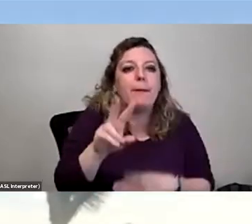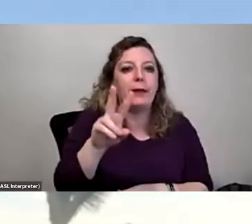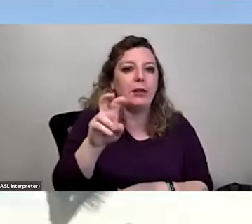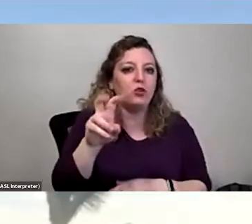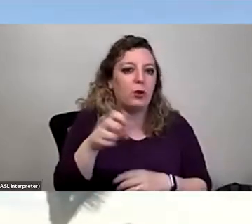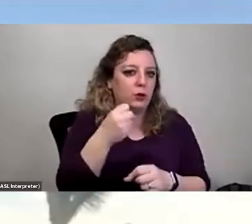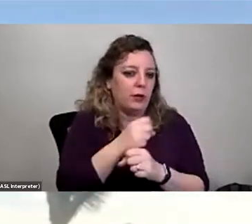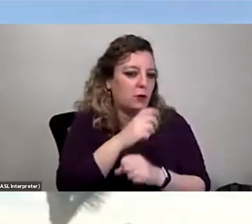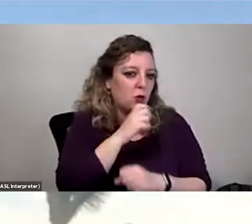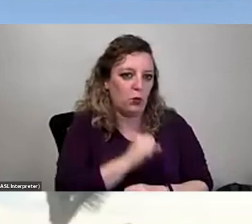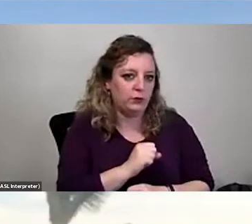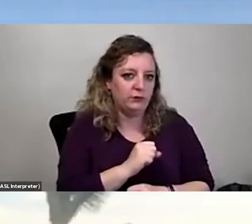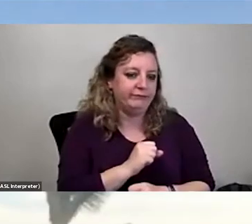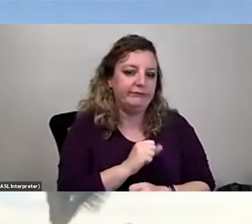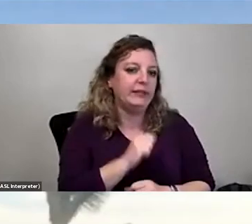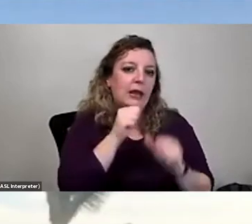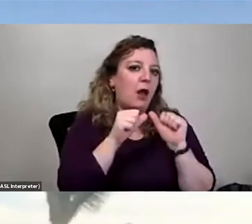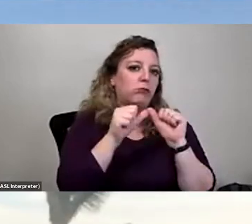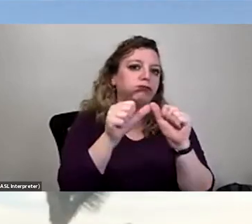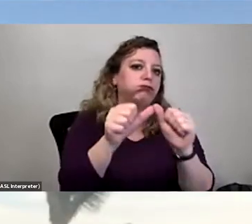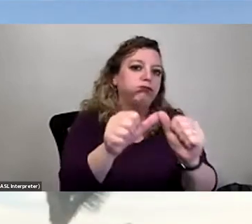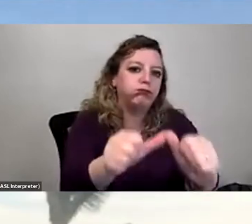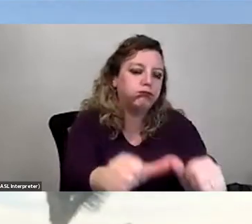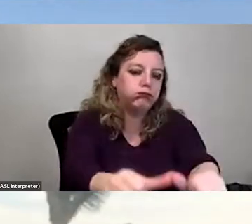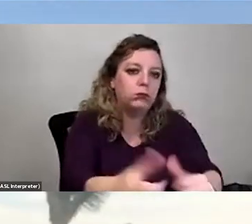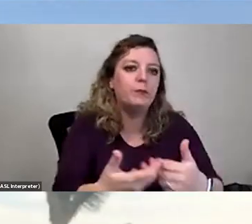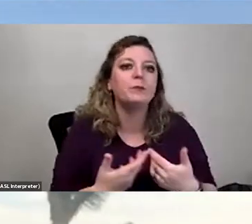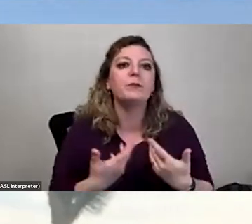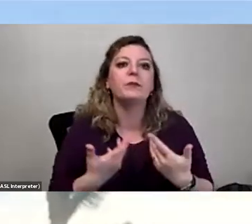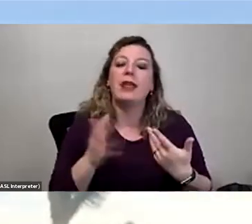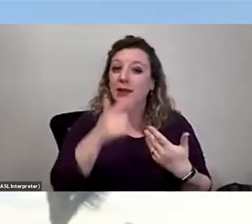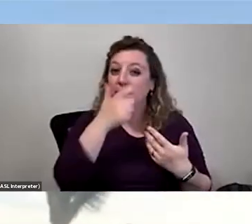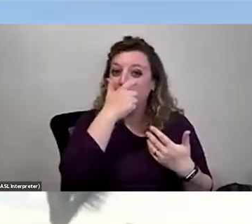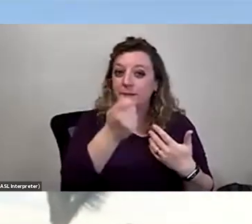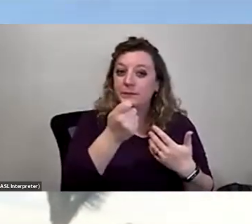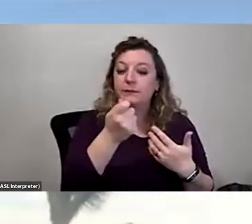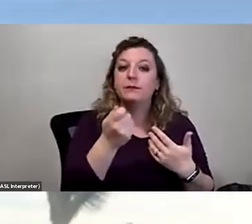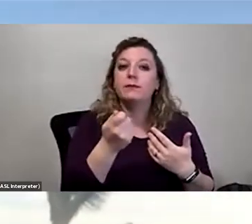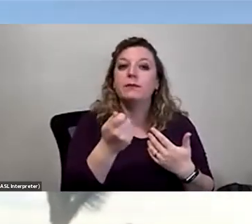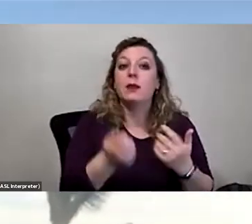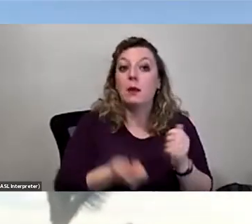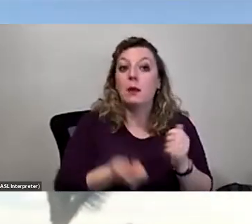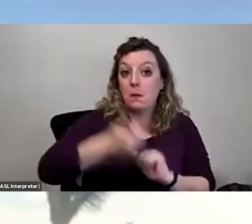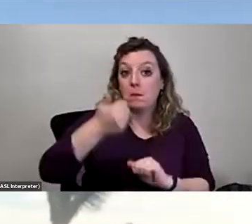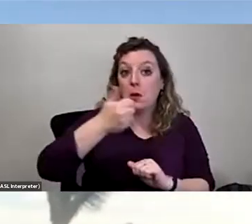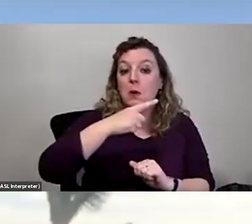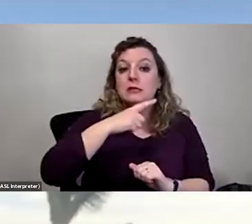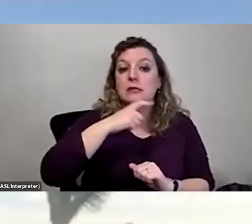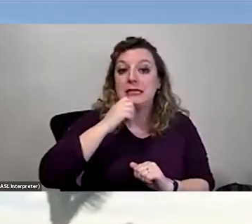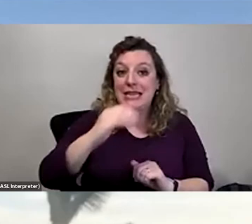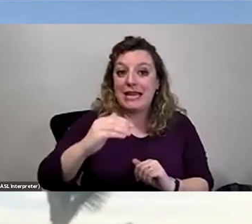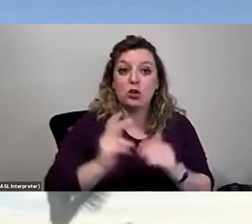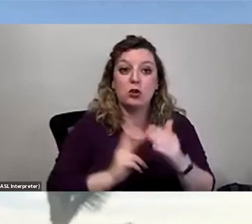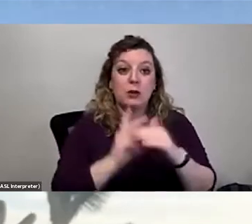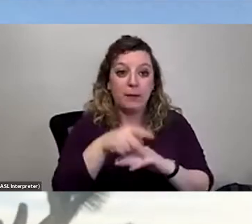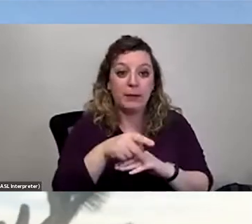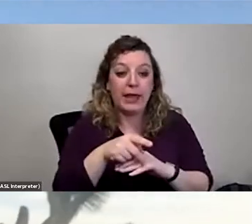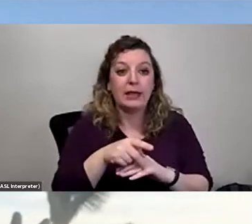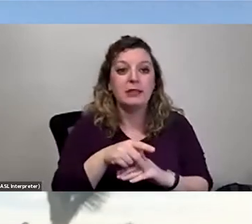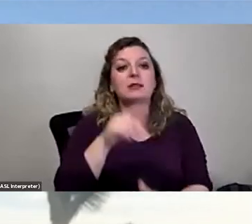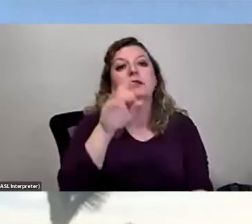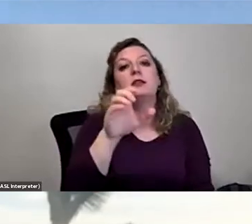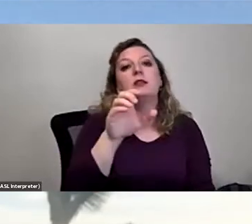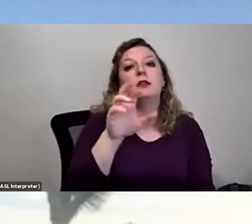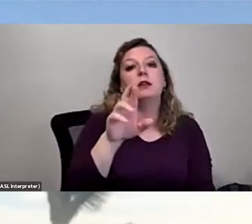They're certainly not very long lived plants. And that's interesting given that most desert plants, that creosote bush,